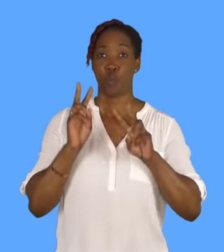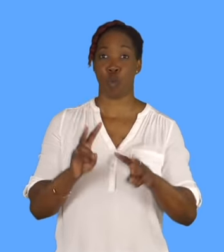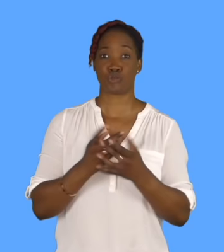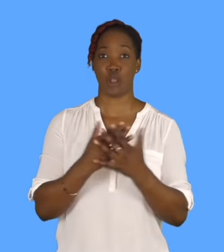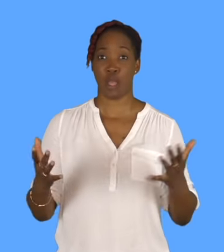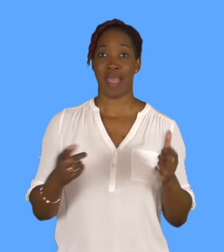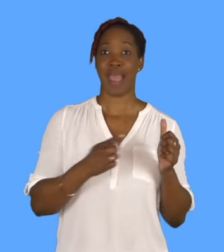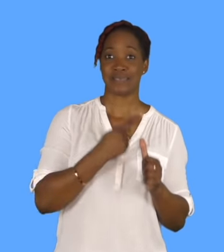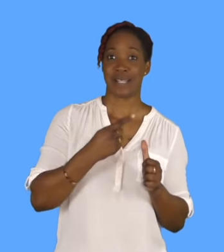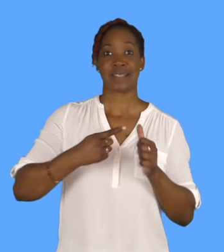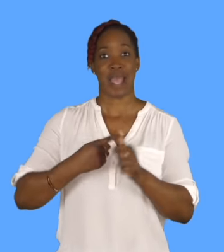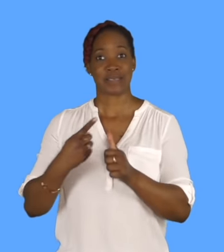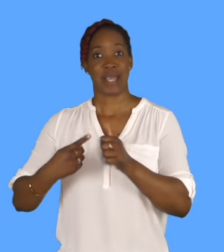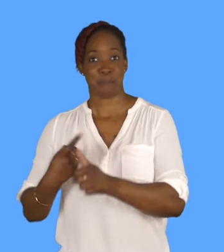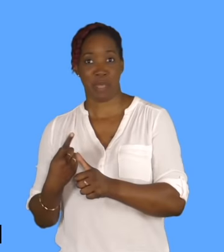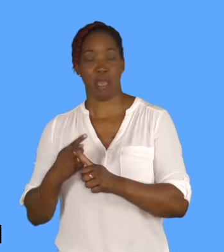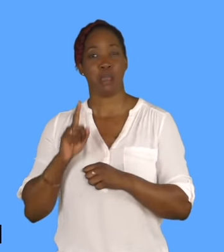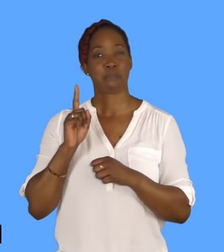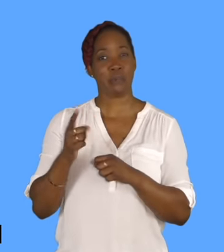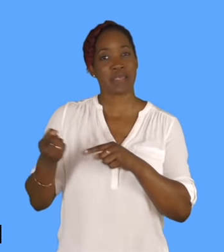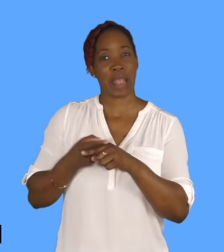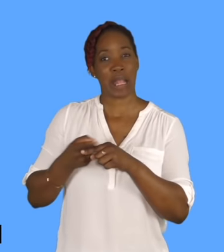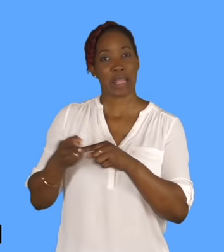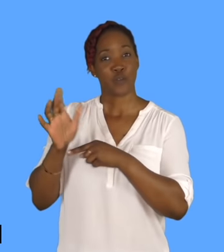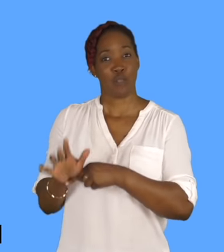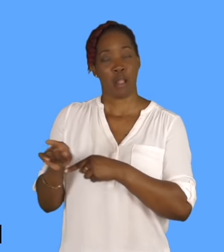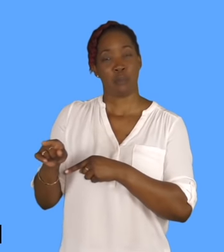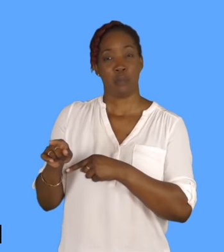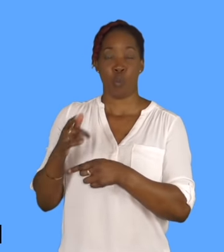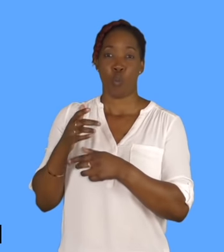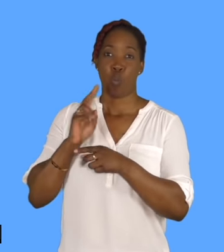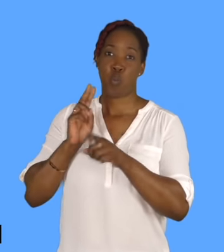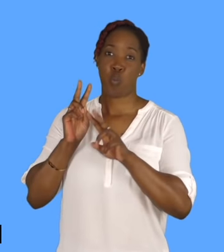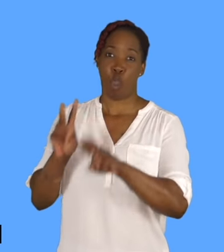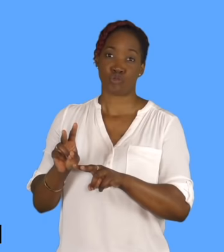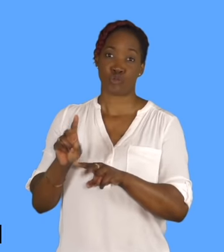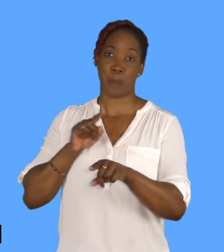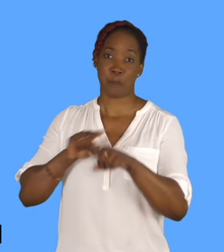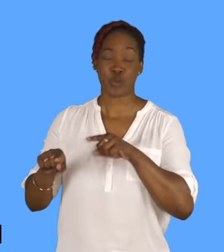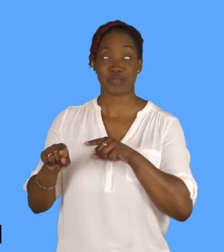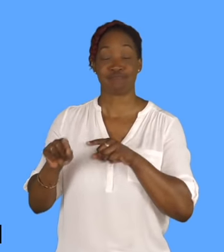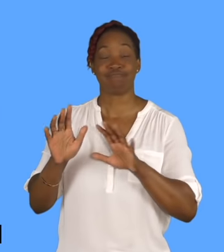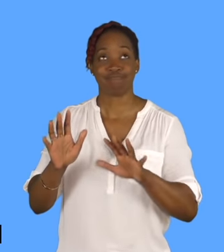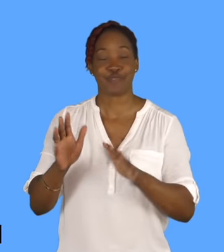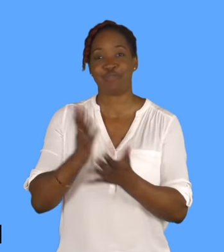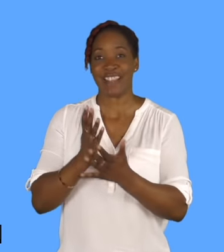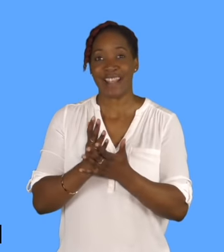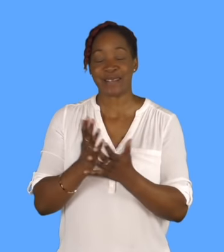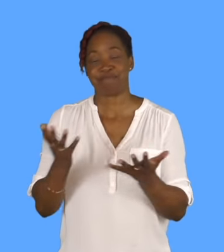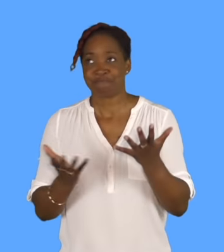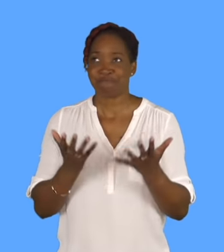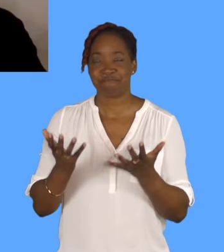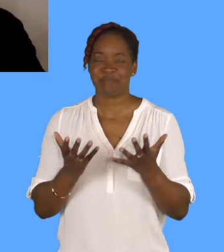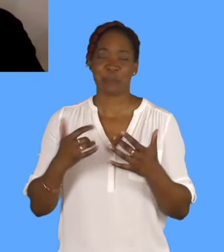film, actually, that I watch a lot, actually, I mean, if I'm really, whatever, just tired, and I want to watch something just to lift my mood,